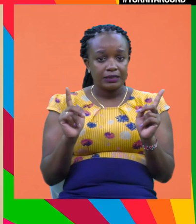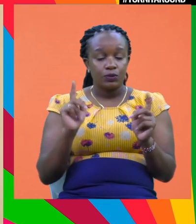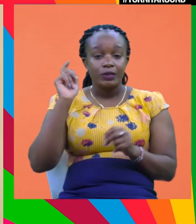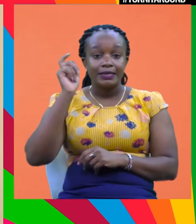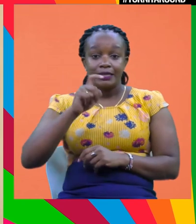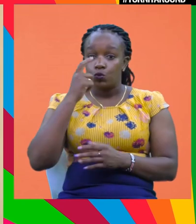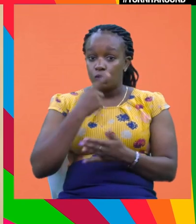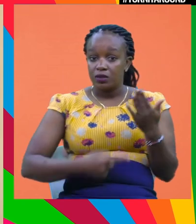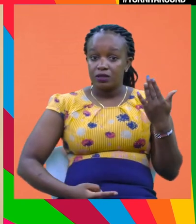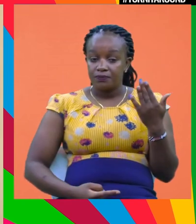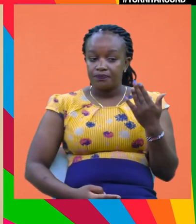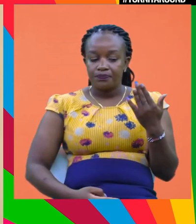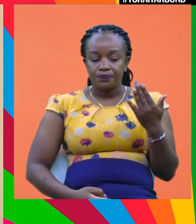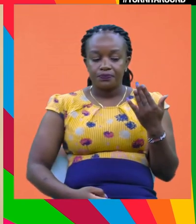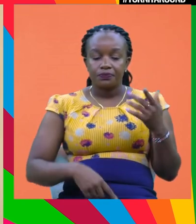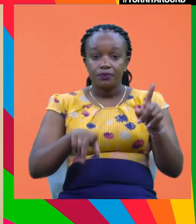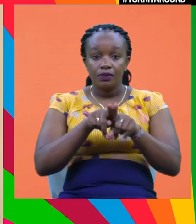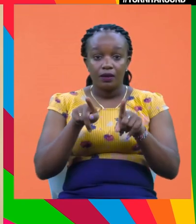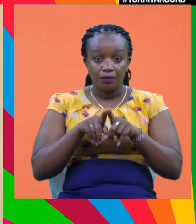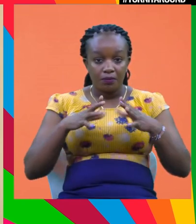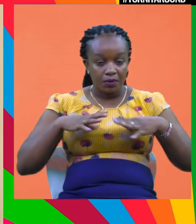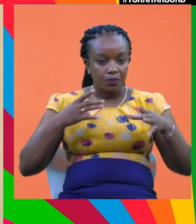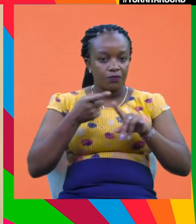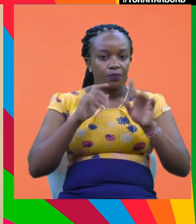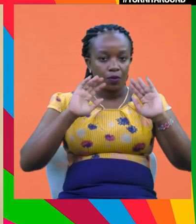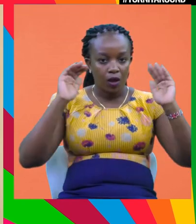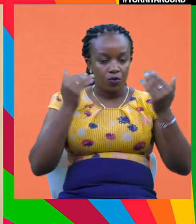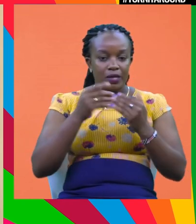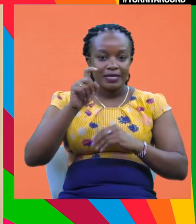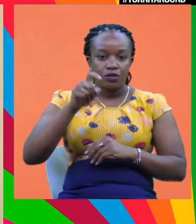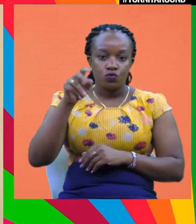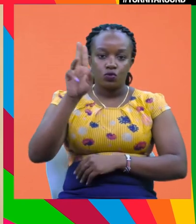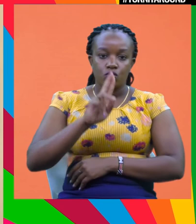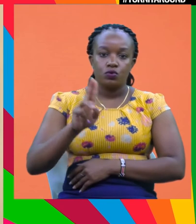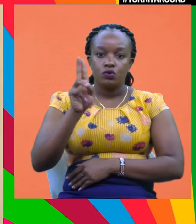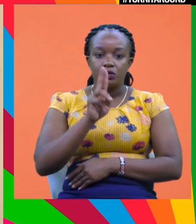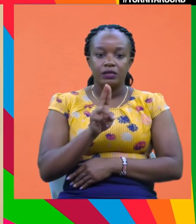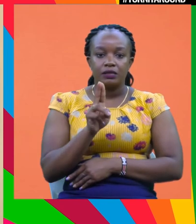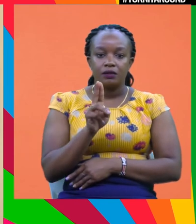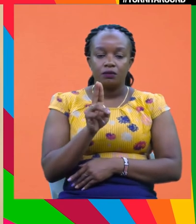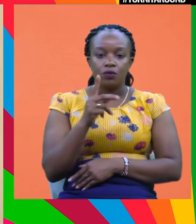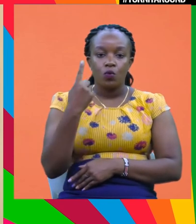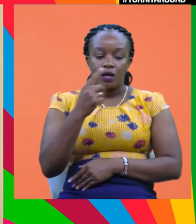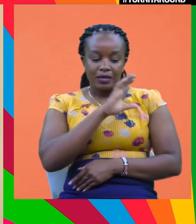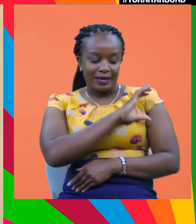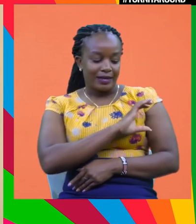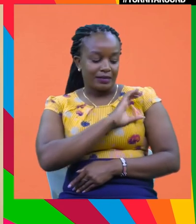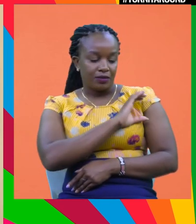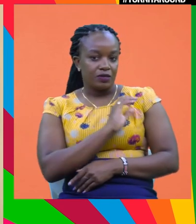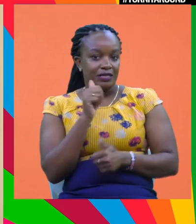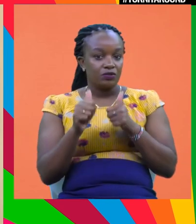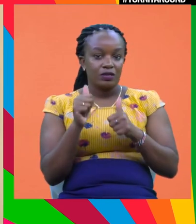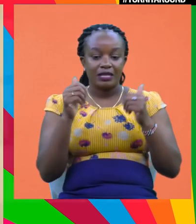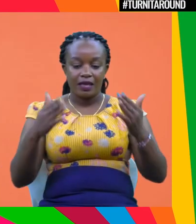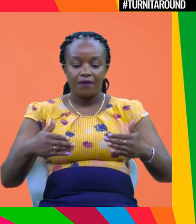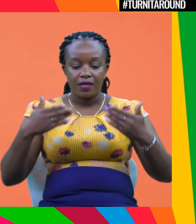what we need as people of the planet is we need to use one, uh, characteristic that